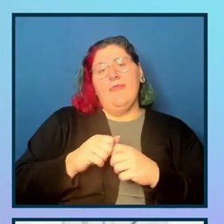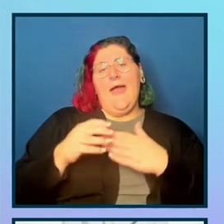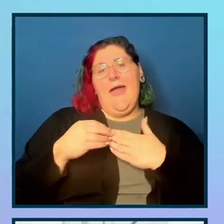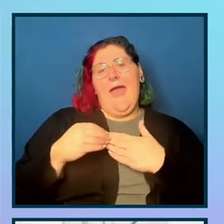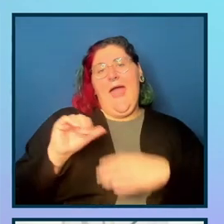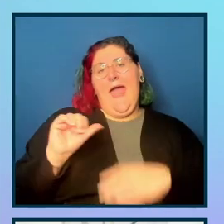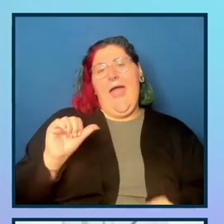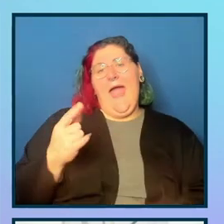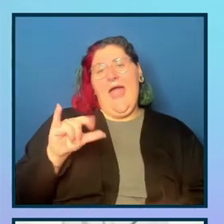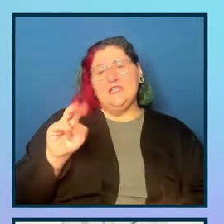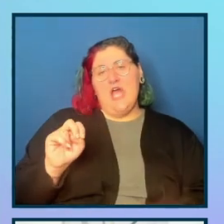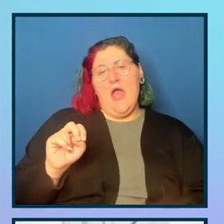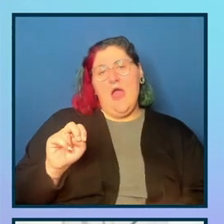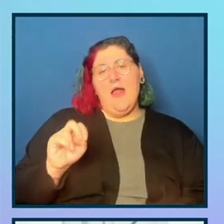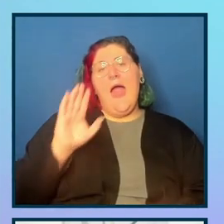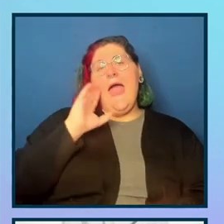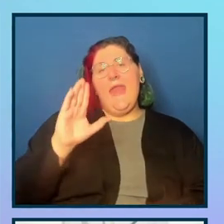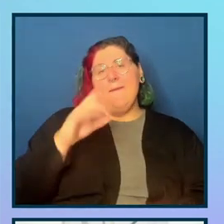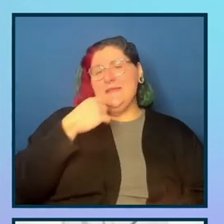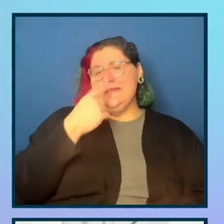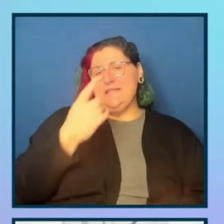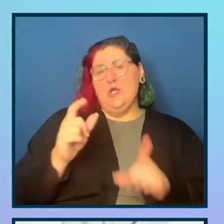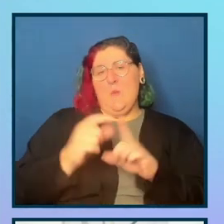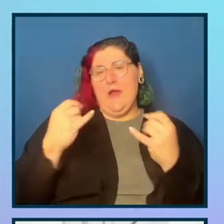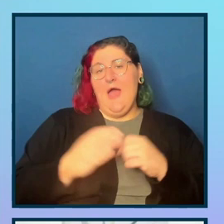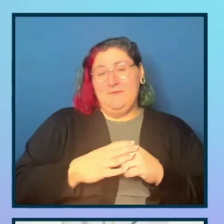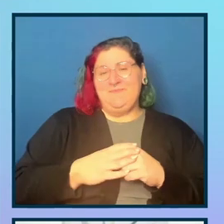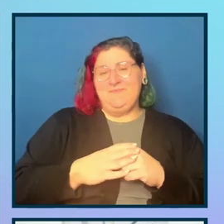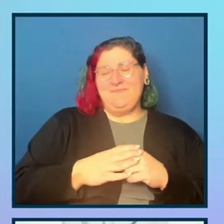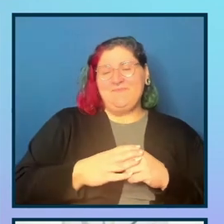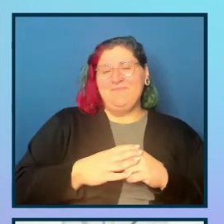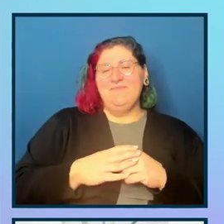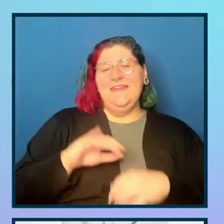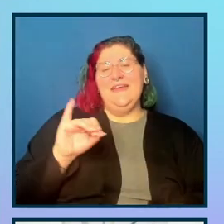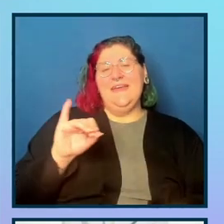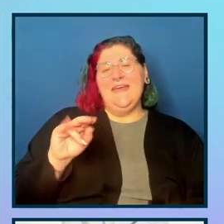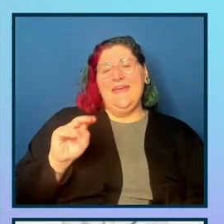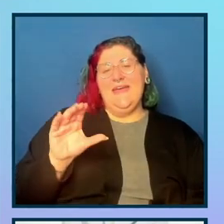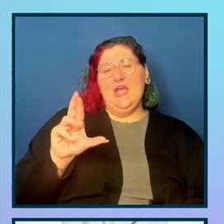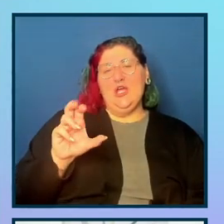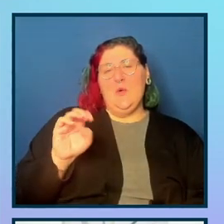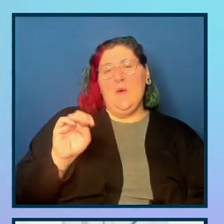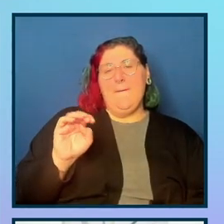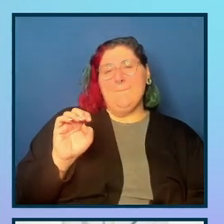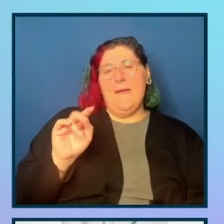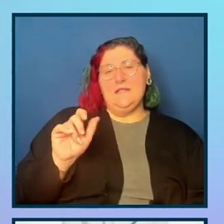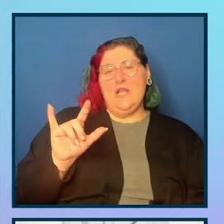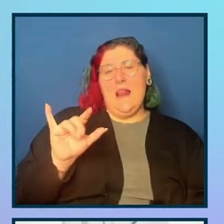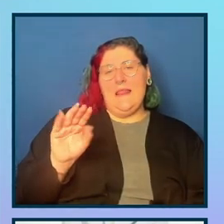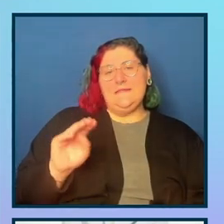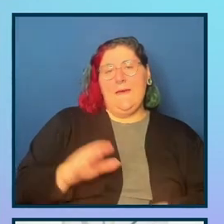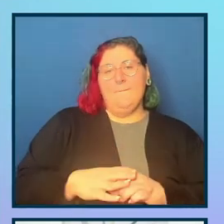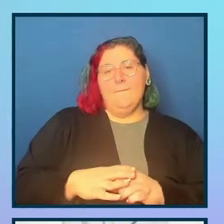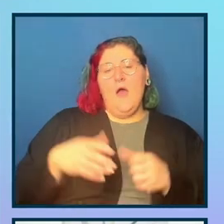And I'm going to introduce a word of the day, which is incrementalism, which means a method of